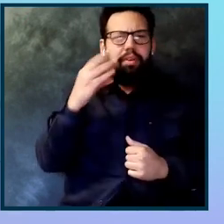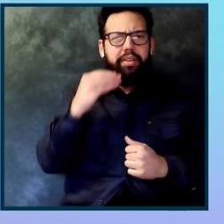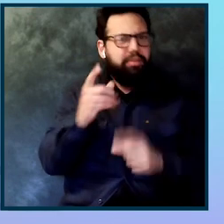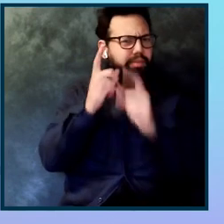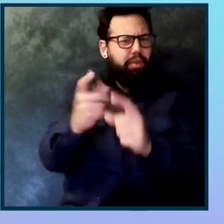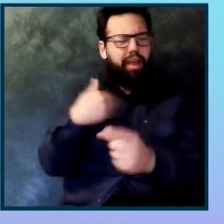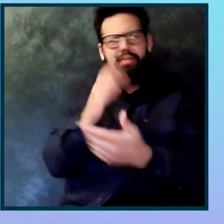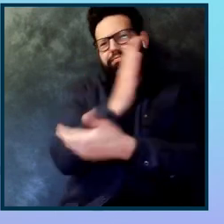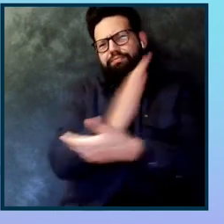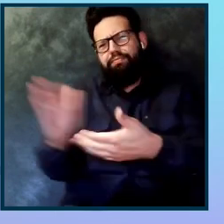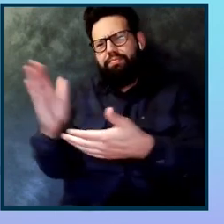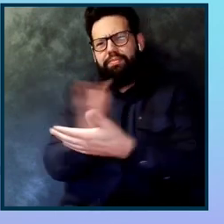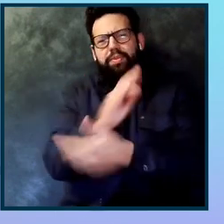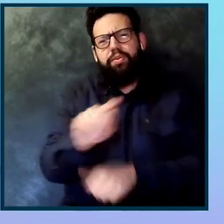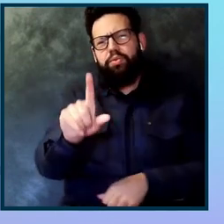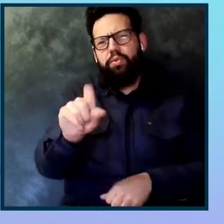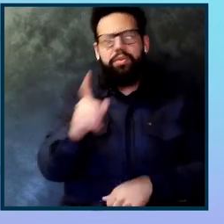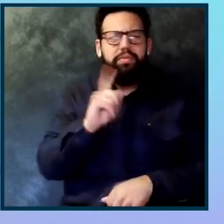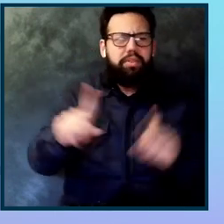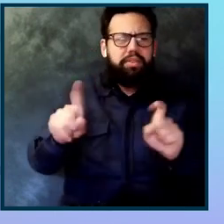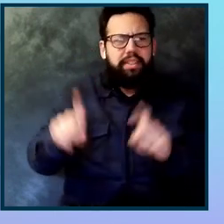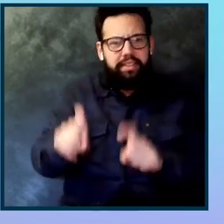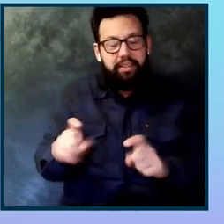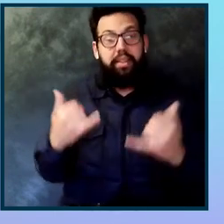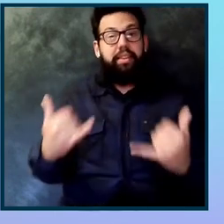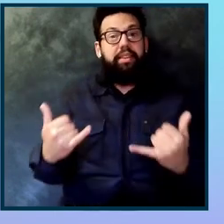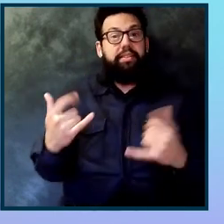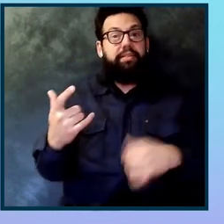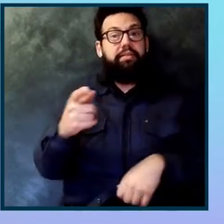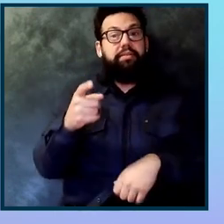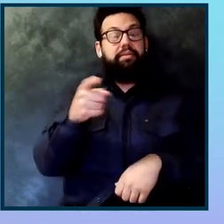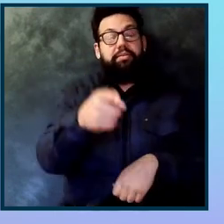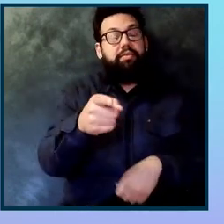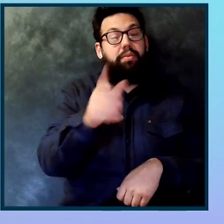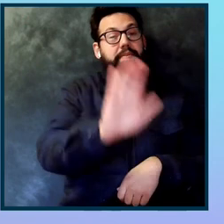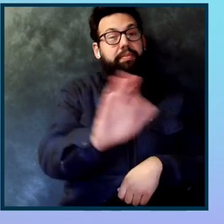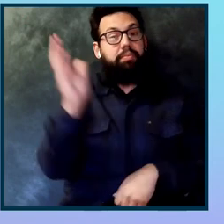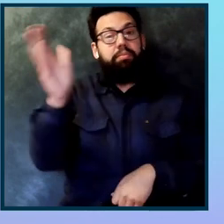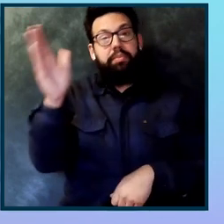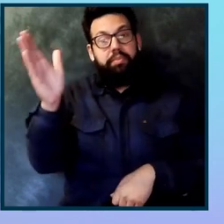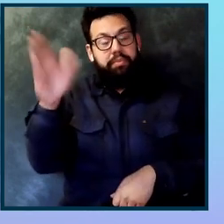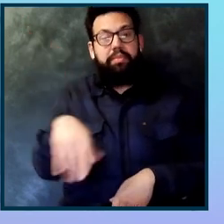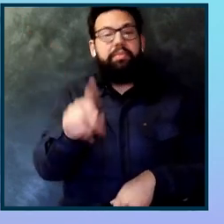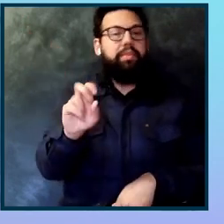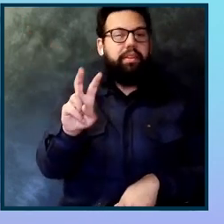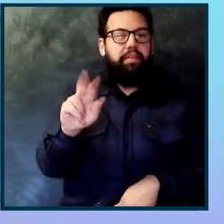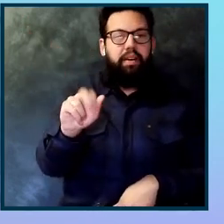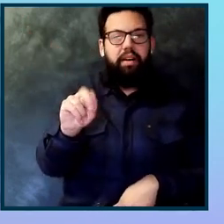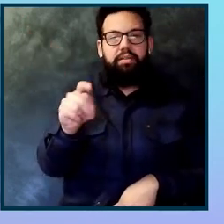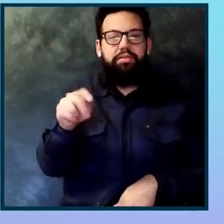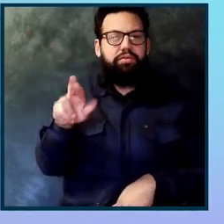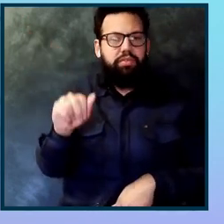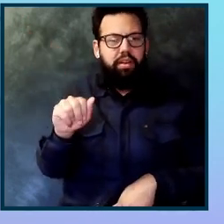mobile accessibility testing. In his presentation at 3 p.m. Eastern Time on Wednesday, Devansha Chandra will be showing the Jetpack